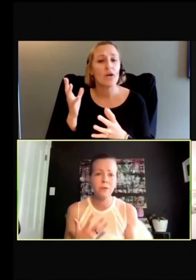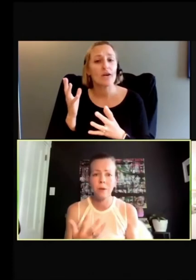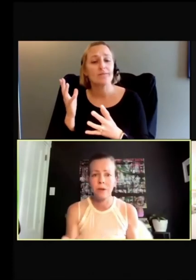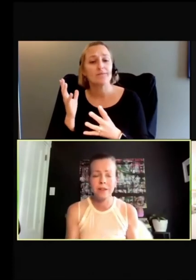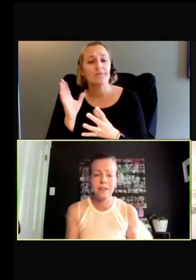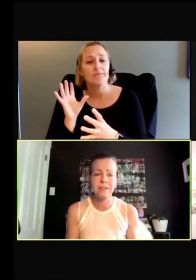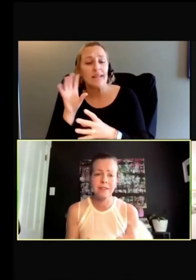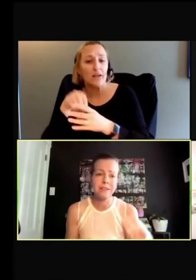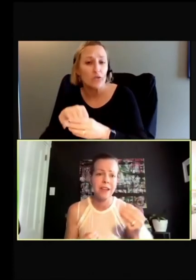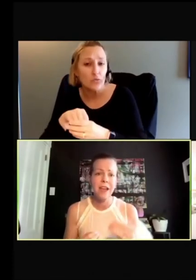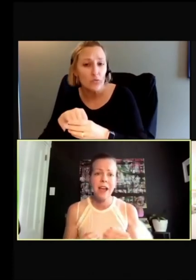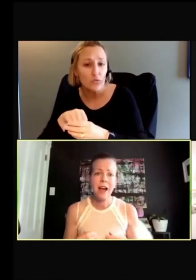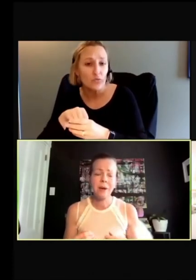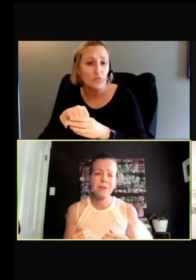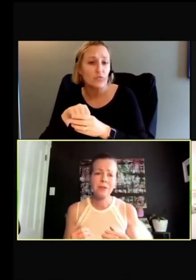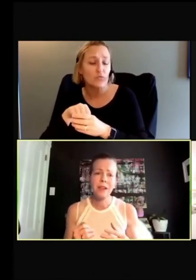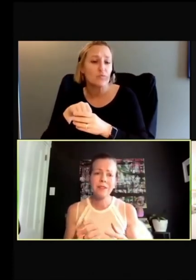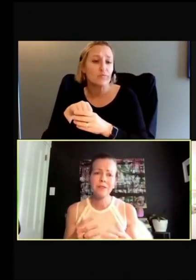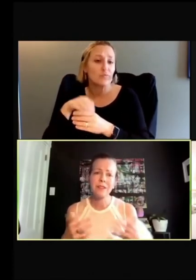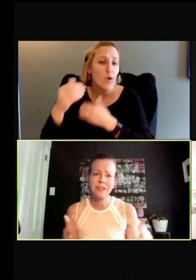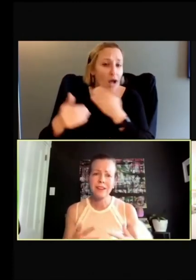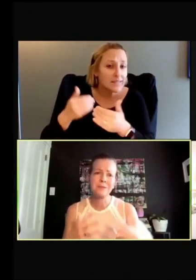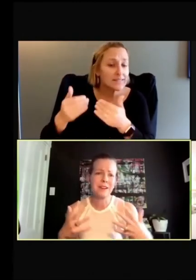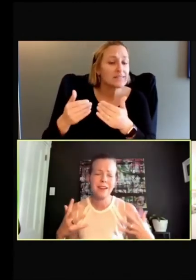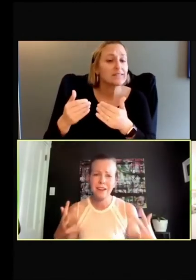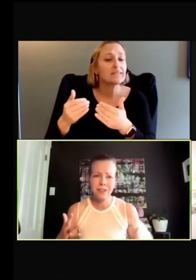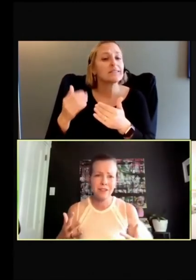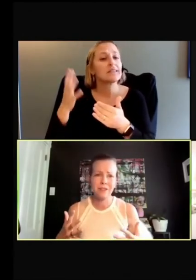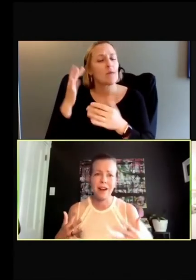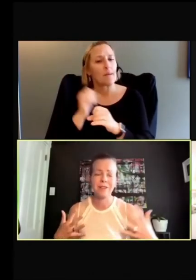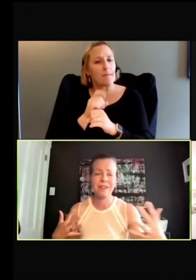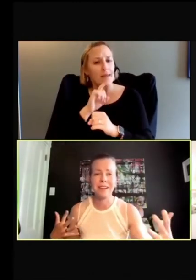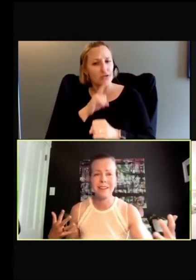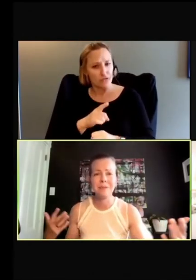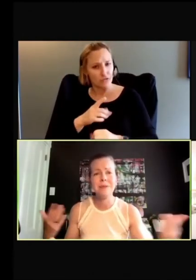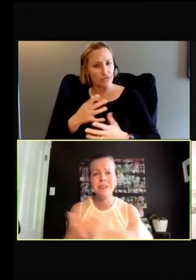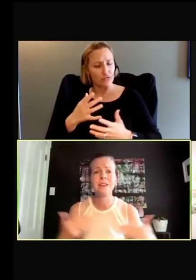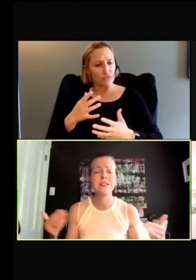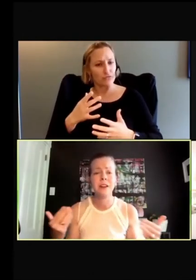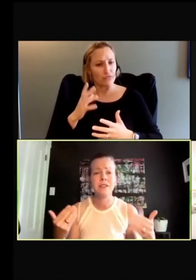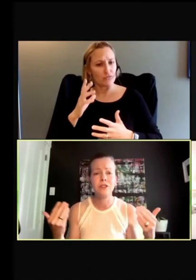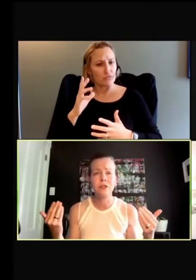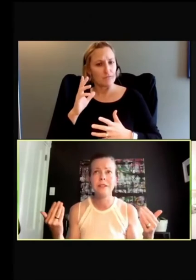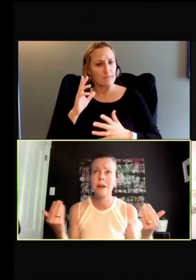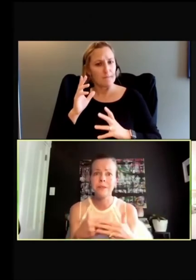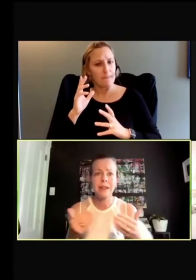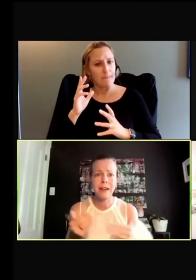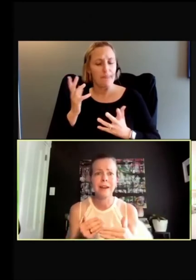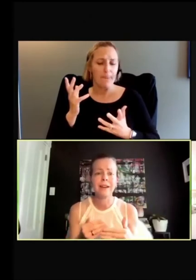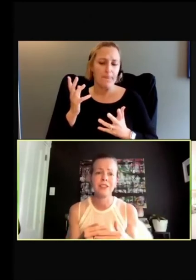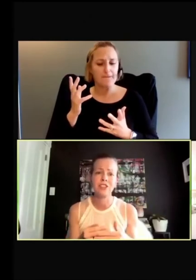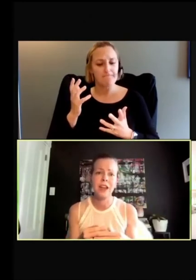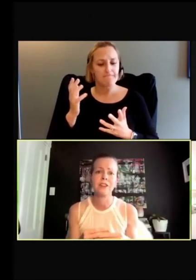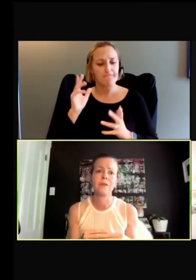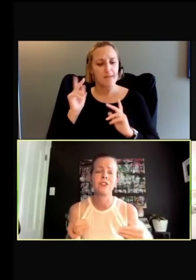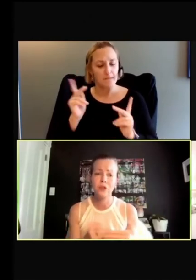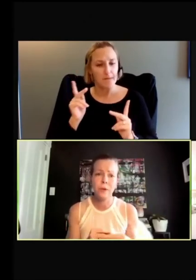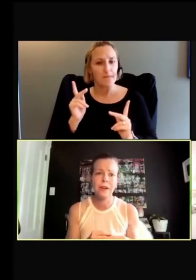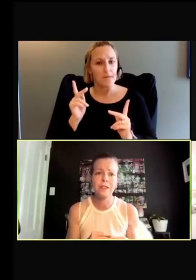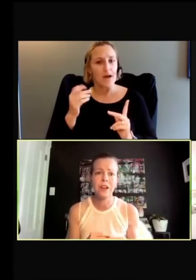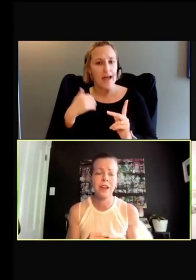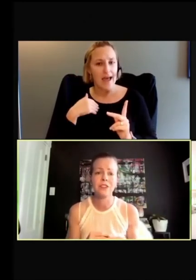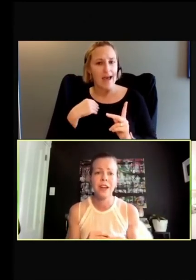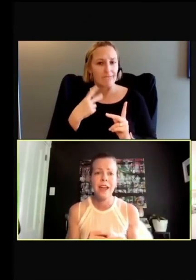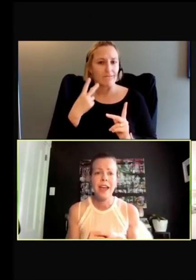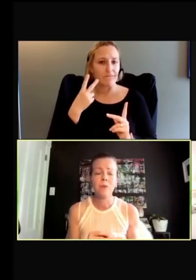into our processes so that there's really an expectation around like it being a double-sided exchange, right, a